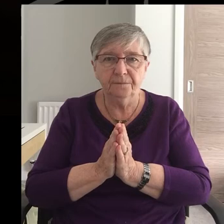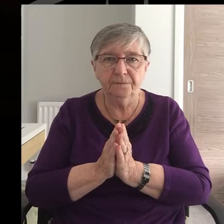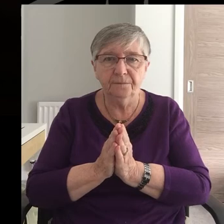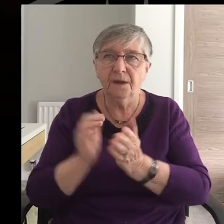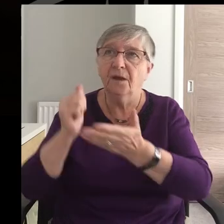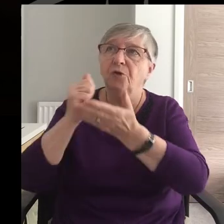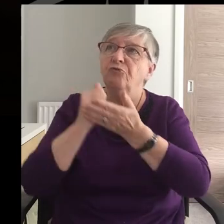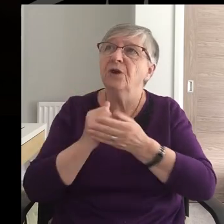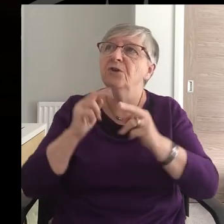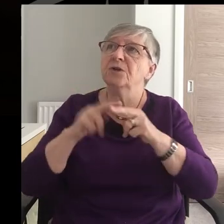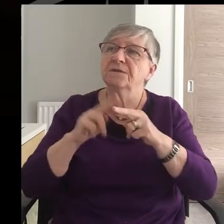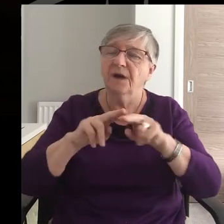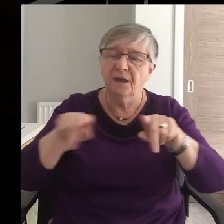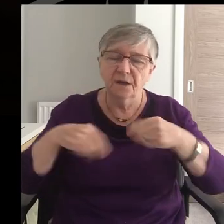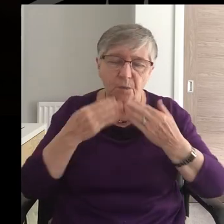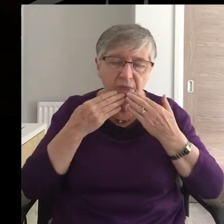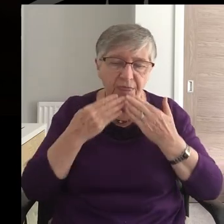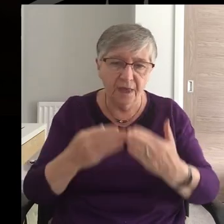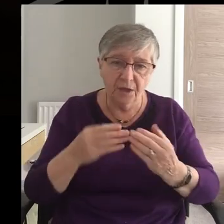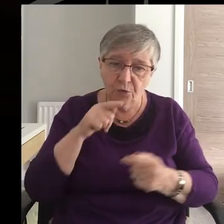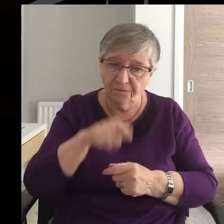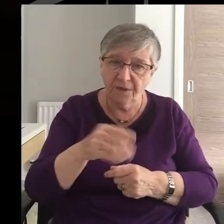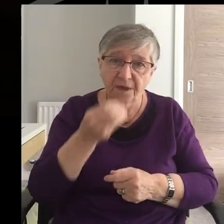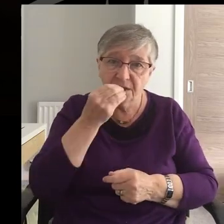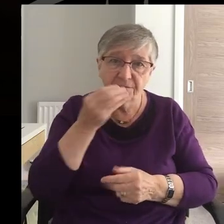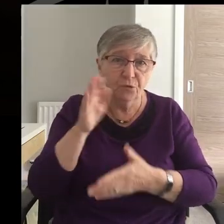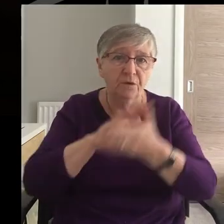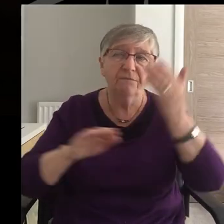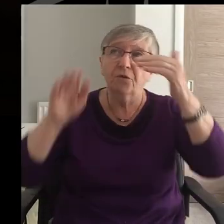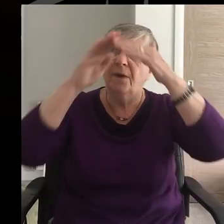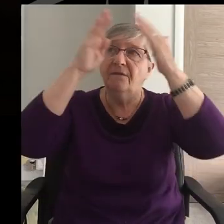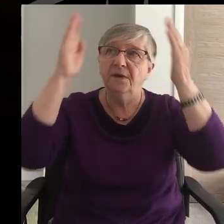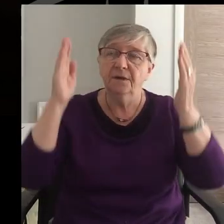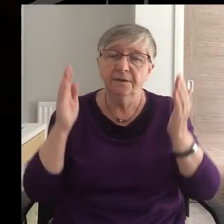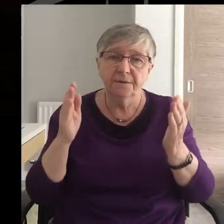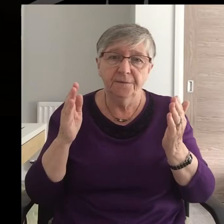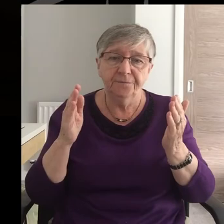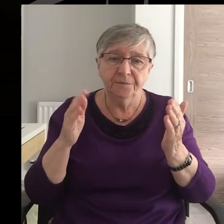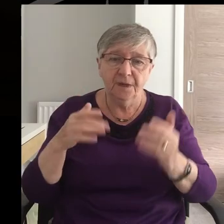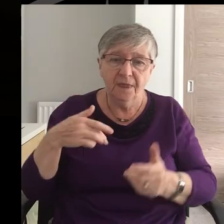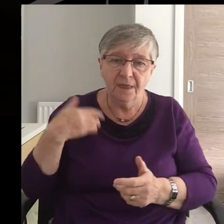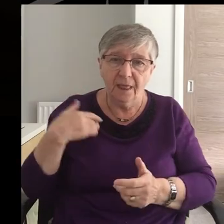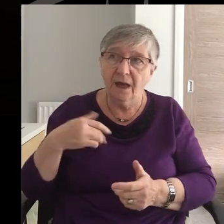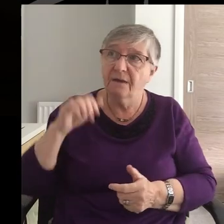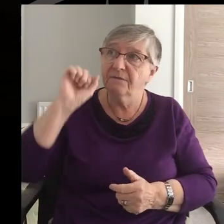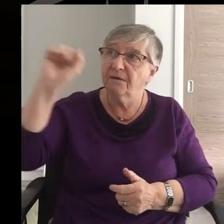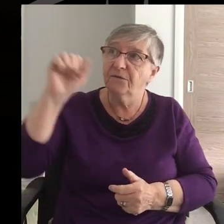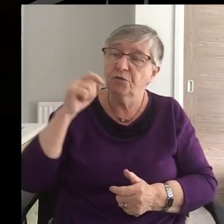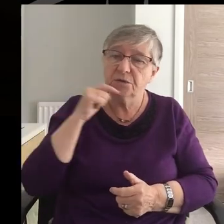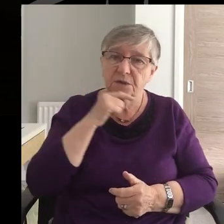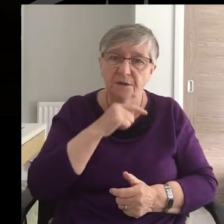Gracious Father We thank you For this food From heaven The life Of your son